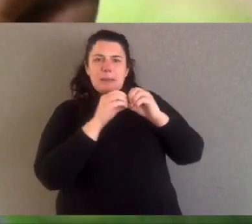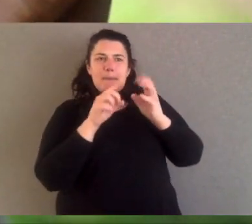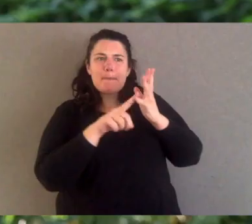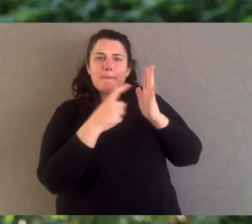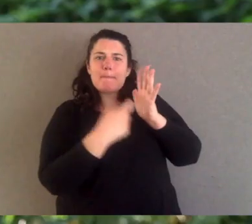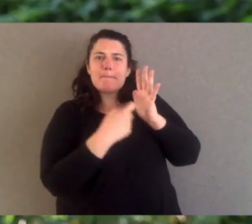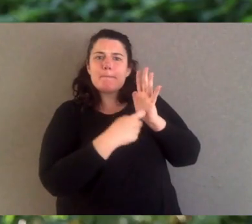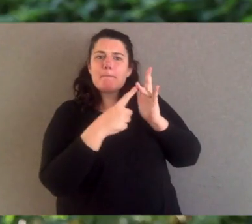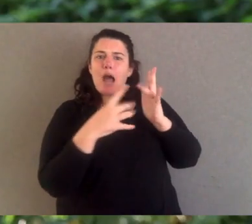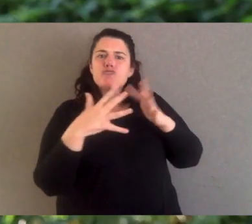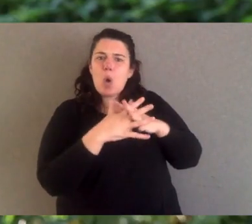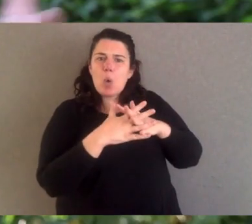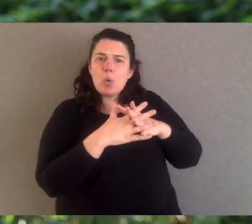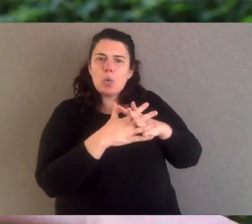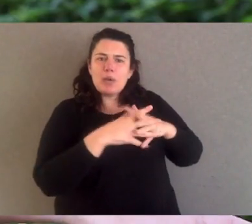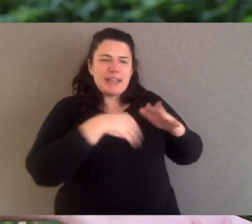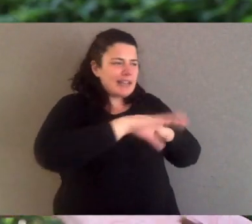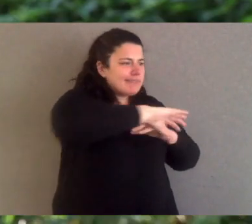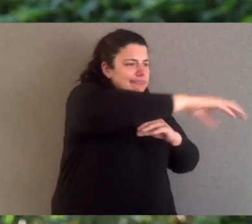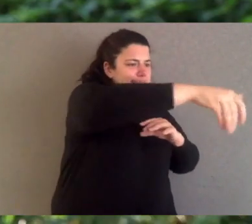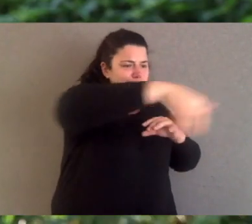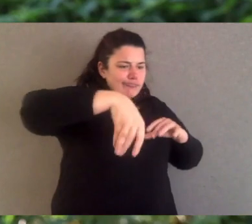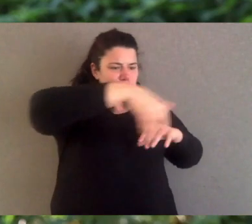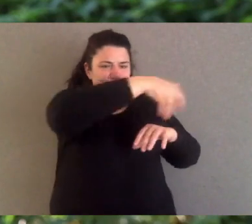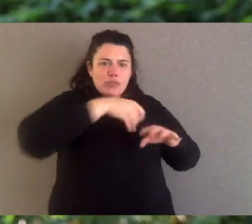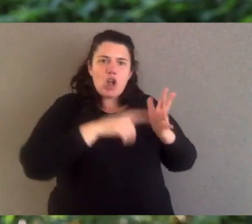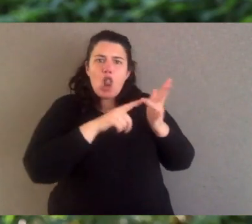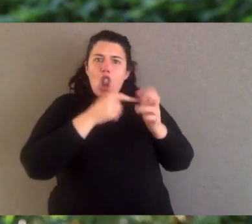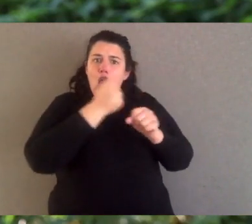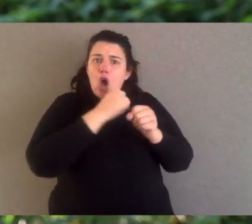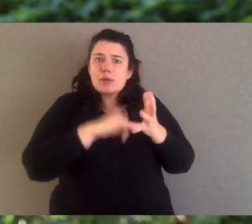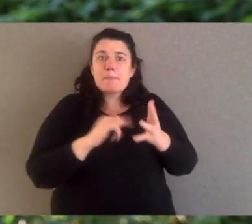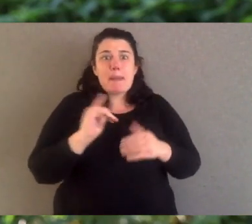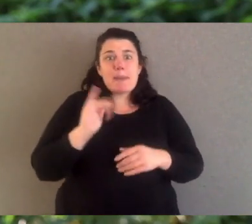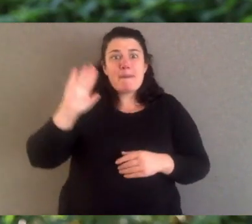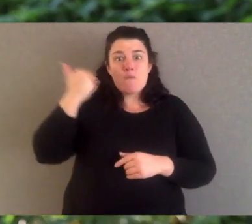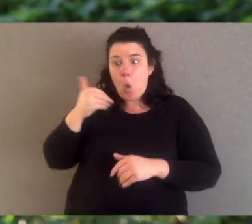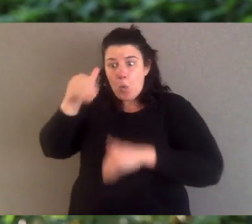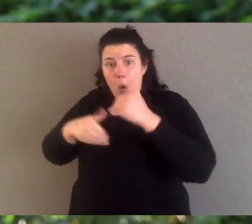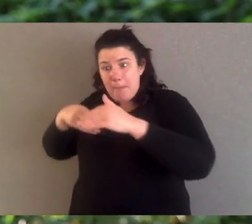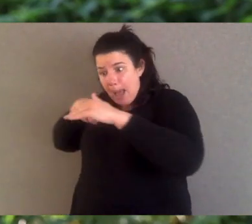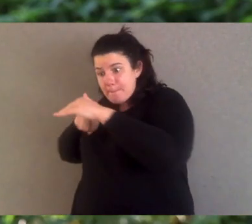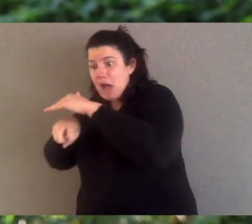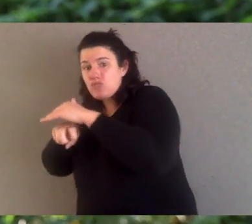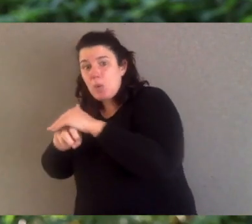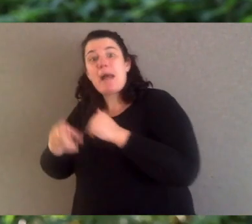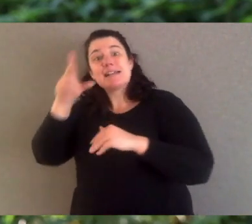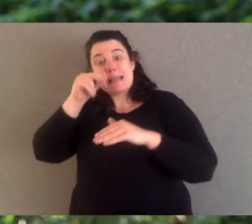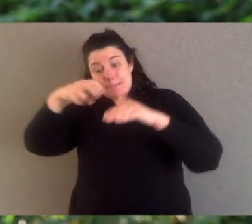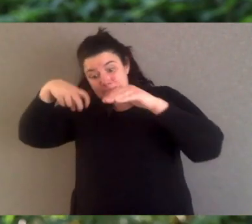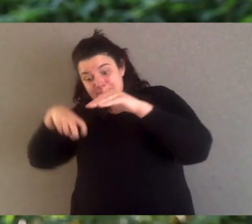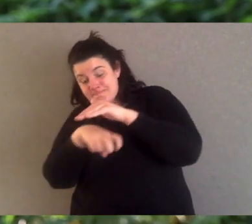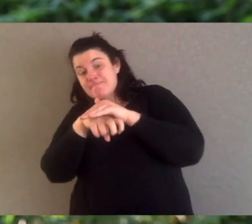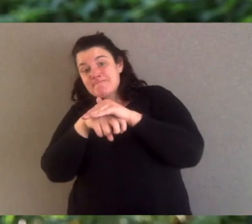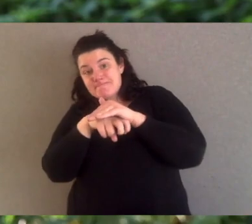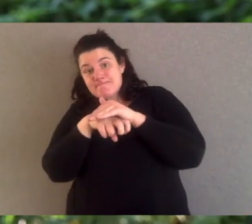set of hollow logs. Maybe it's an old wombat burrow, but typically they sleep underground and they certainly den their pups